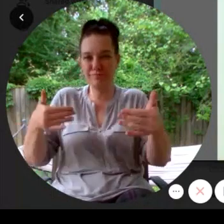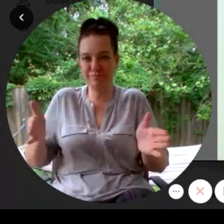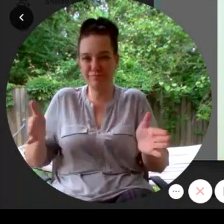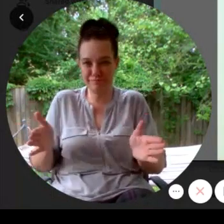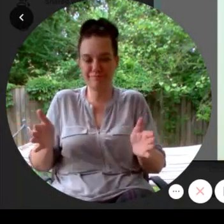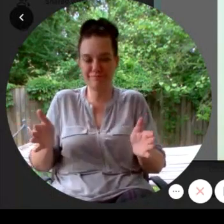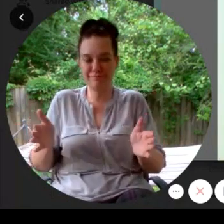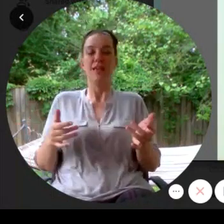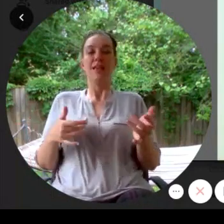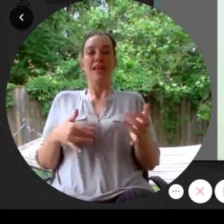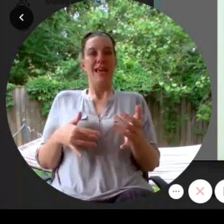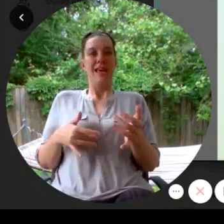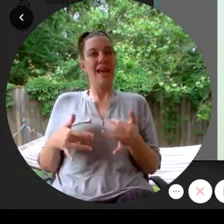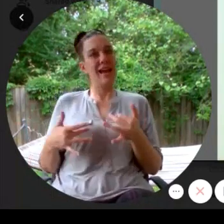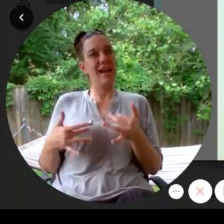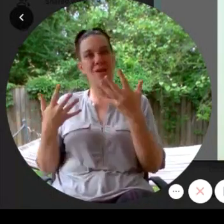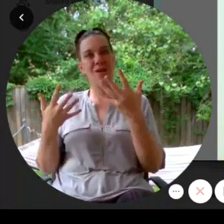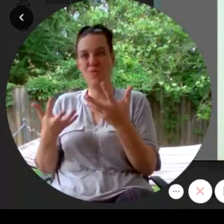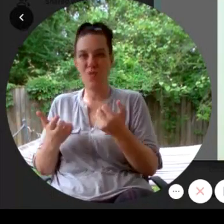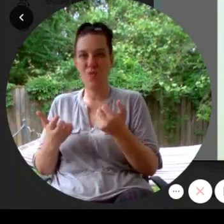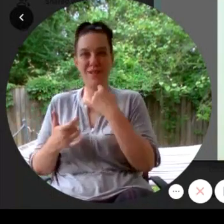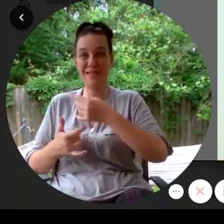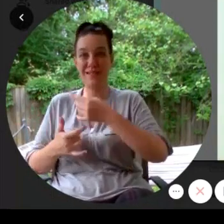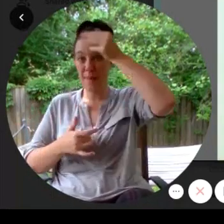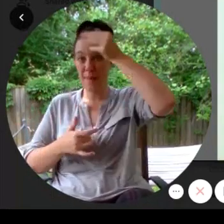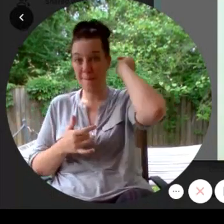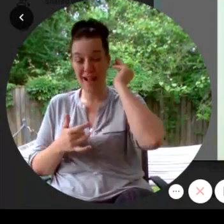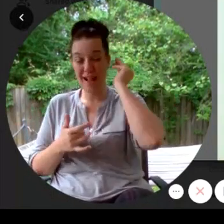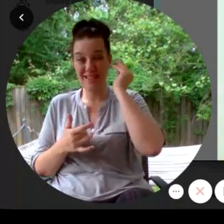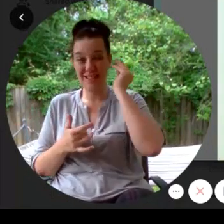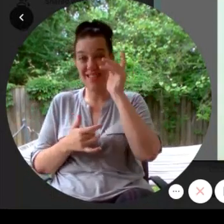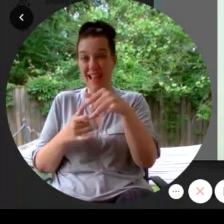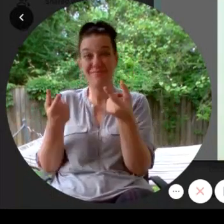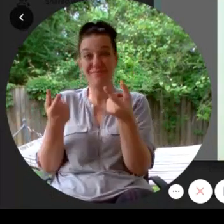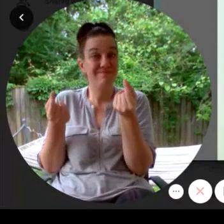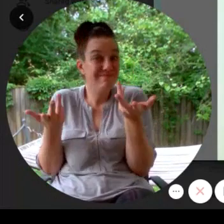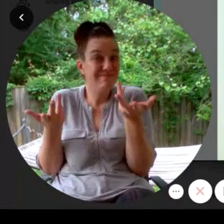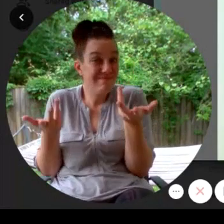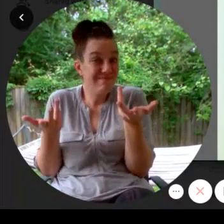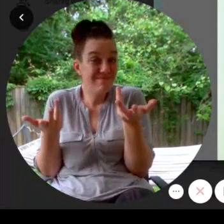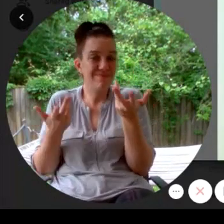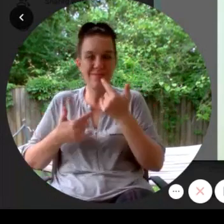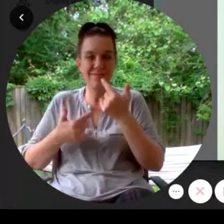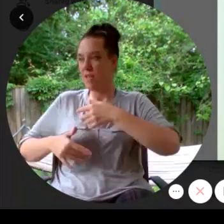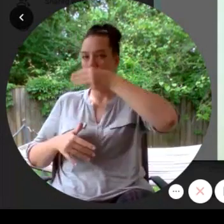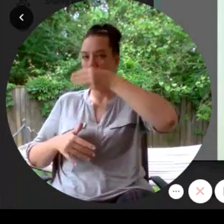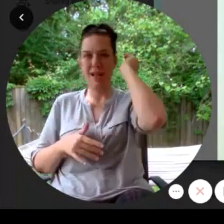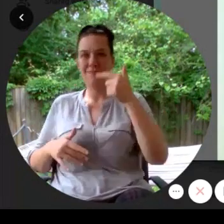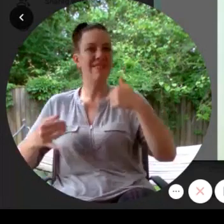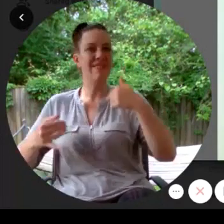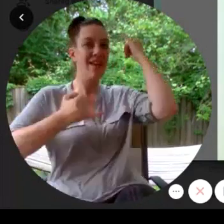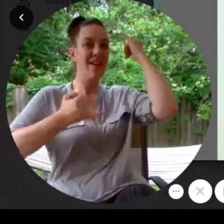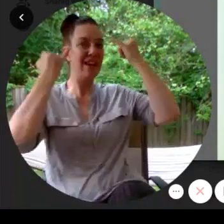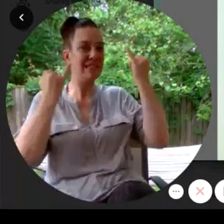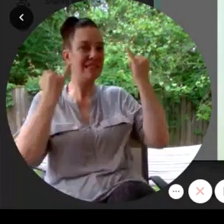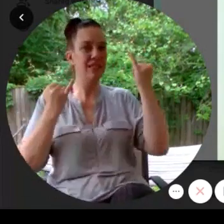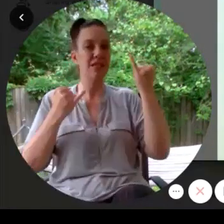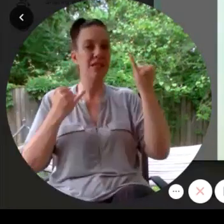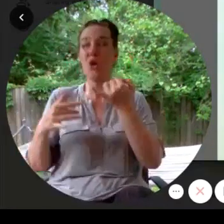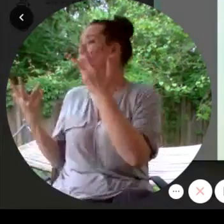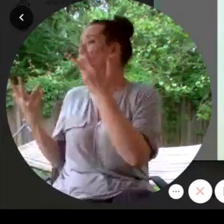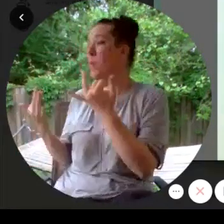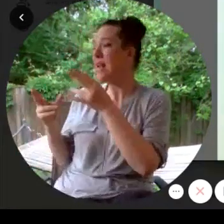did this isn't just i've got an idea Miles said wait said Niles you don't